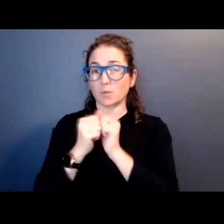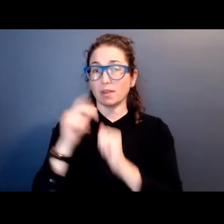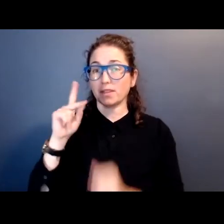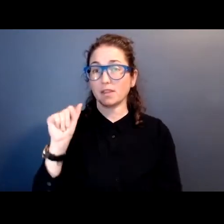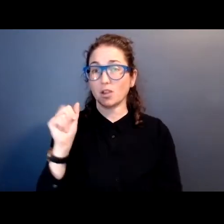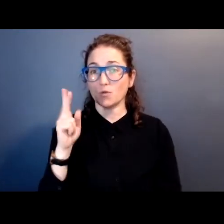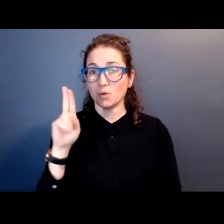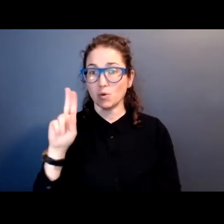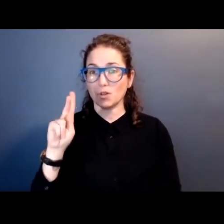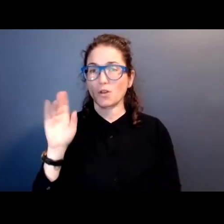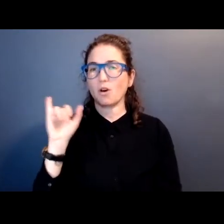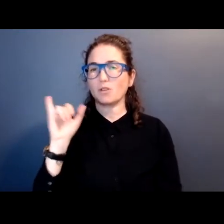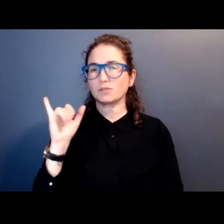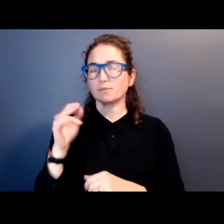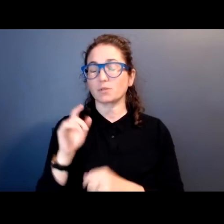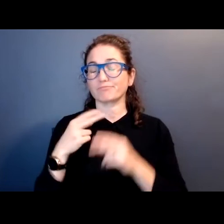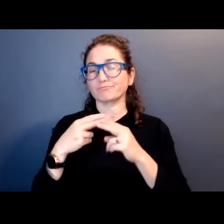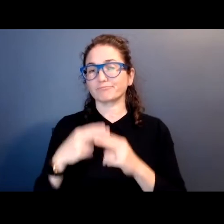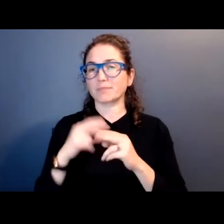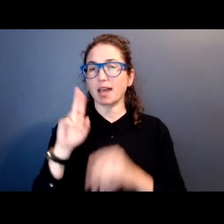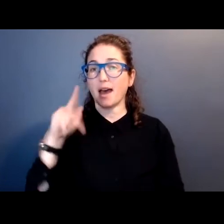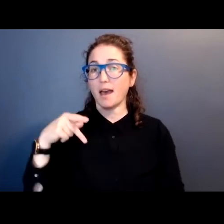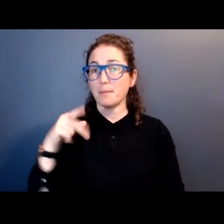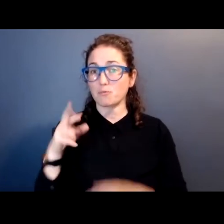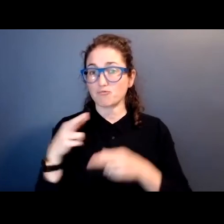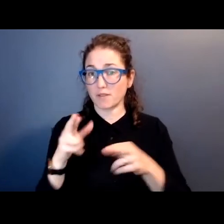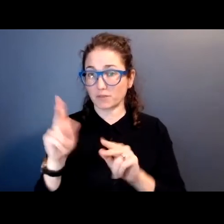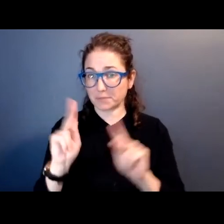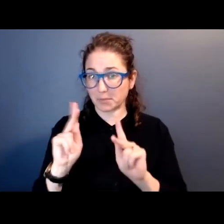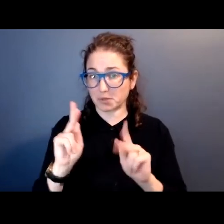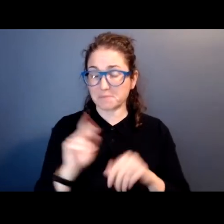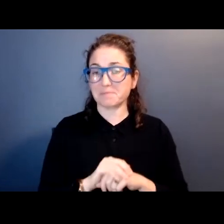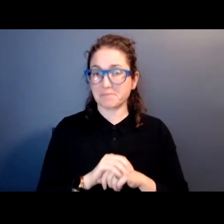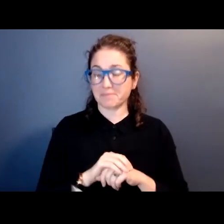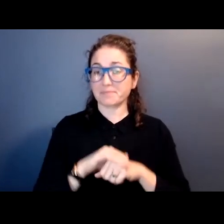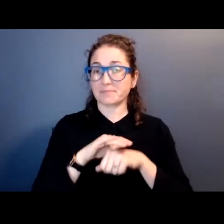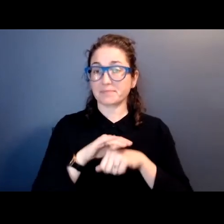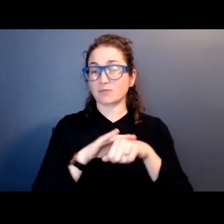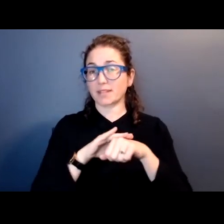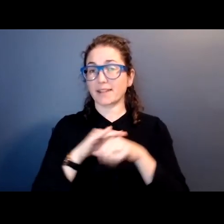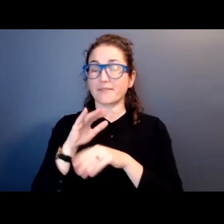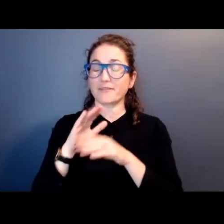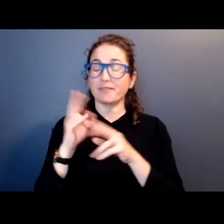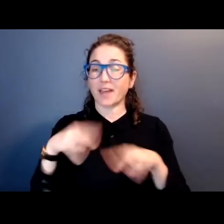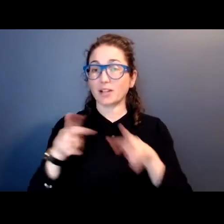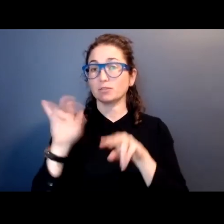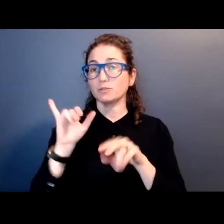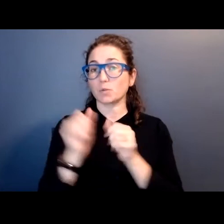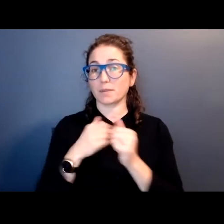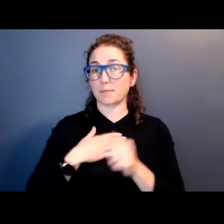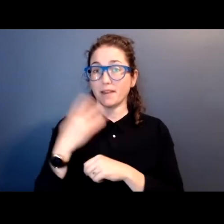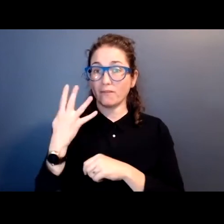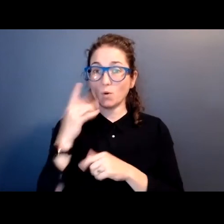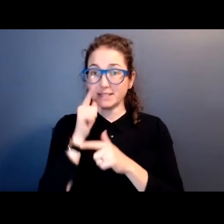otherwise known as Upper upriver people, Native values, along with my four sisters